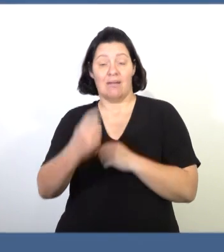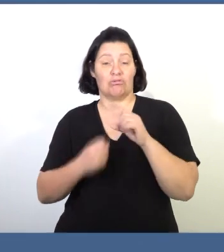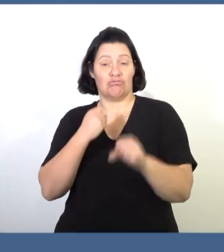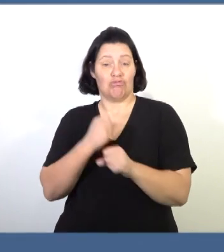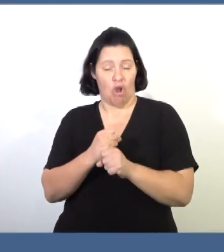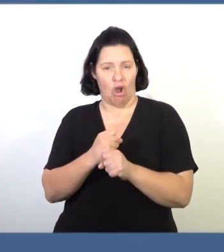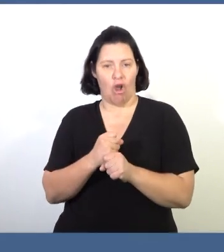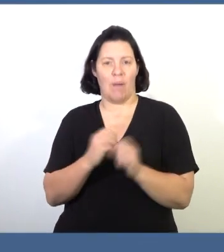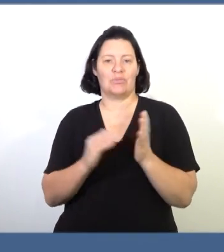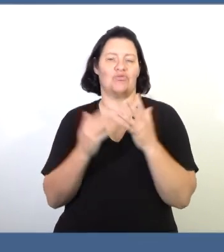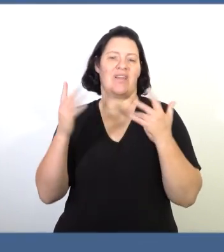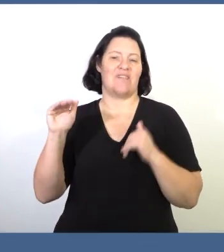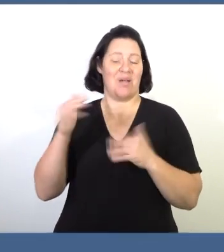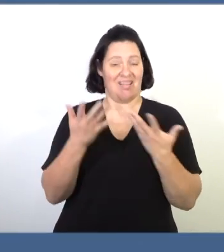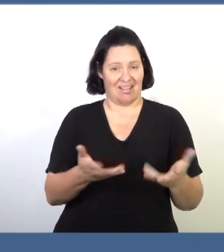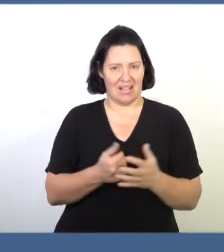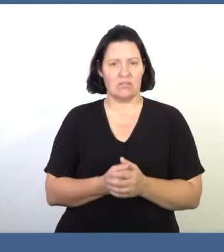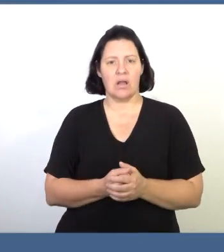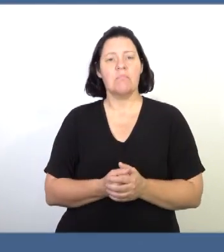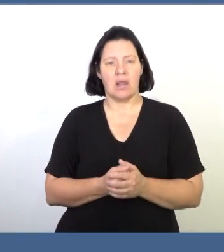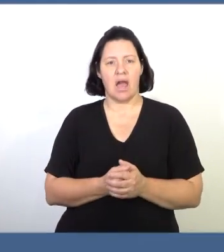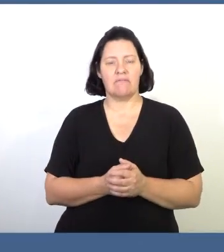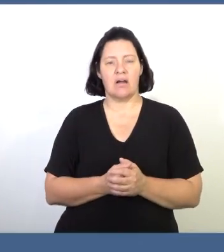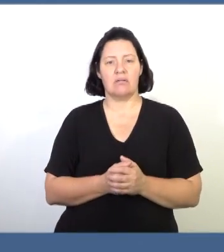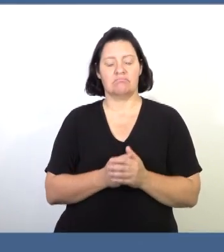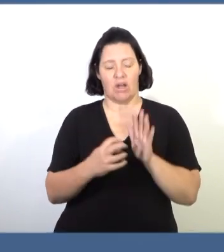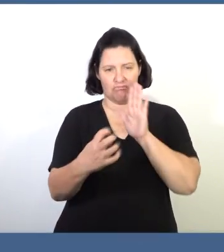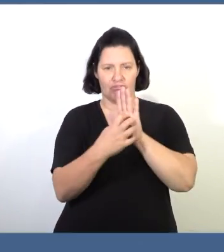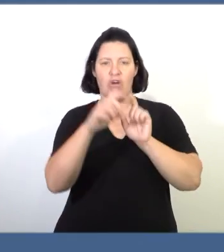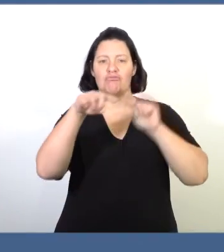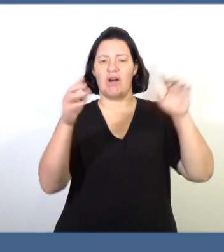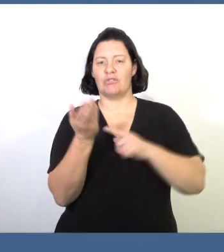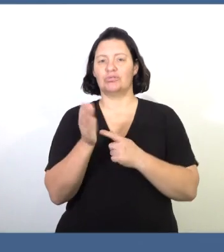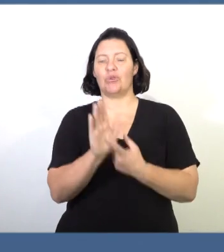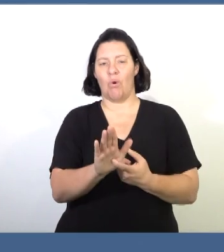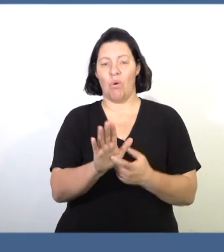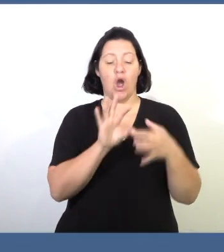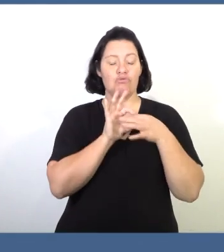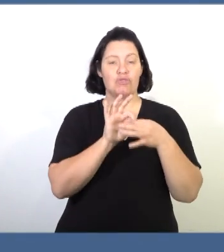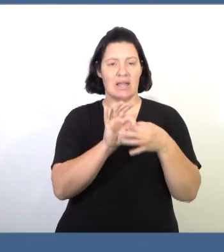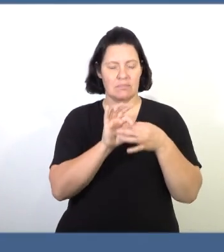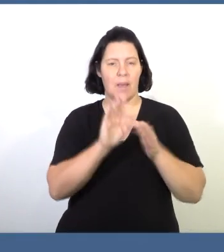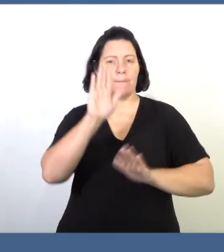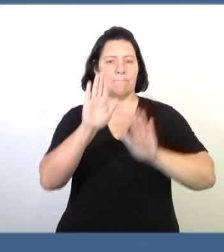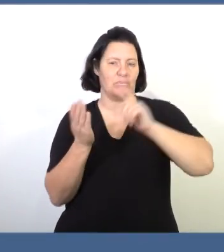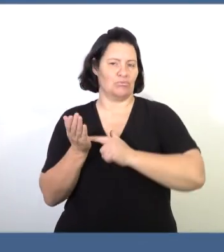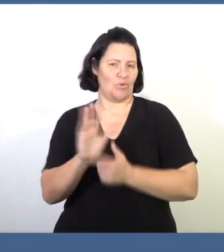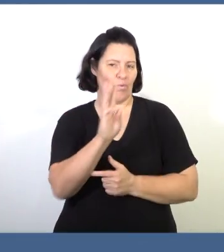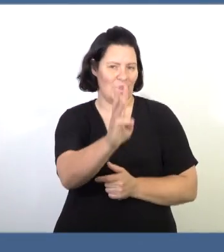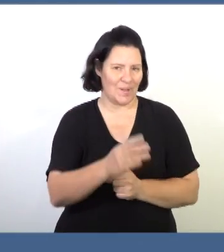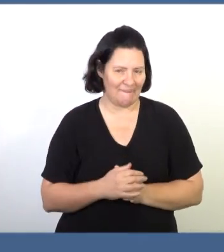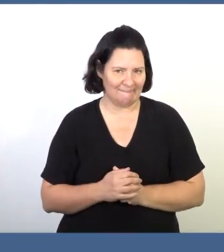year, their savings can be represented on a linear graph to show the relationship and a pattern.